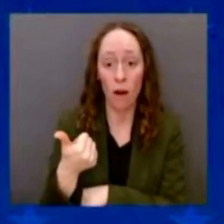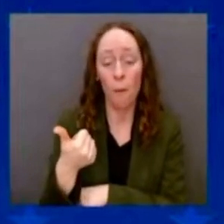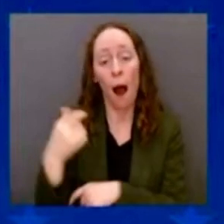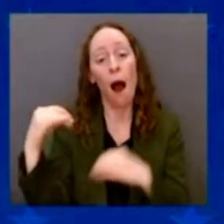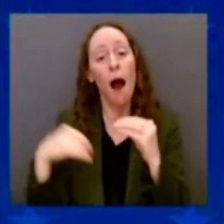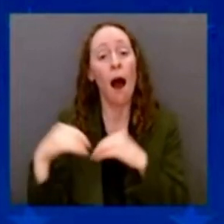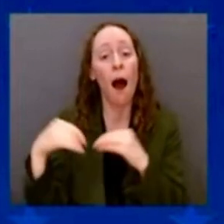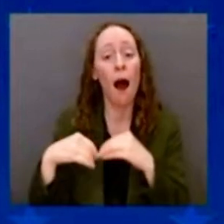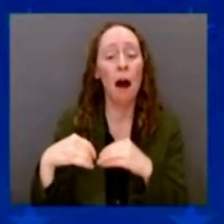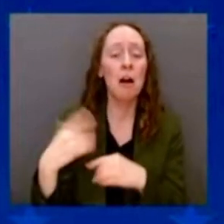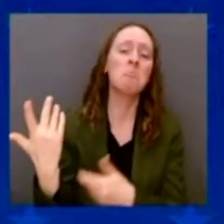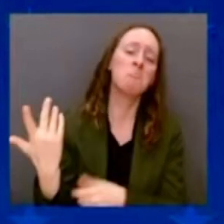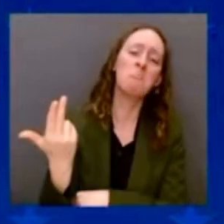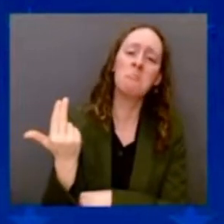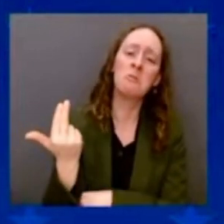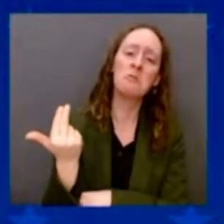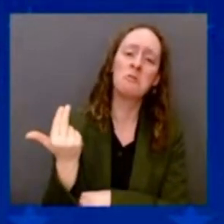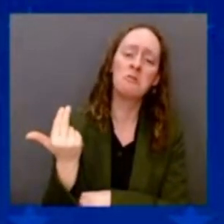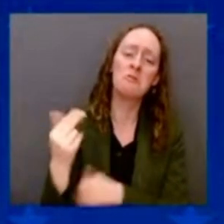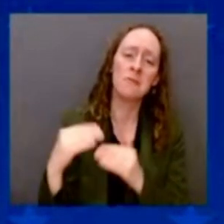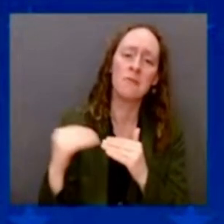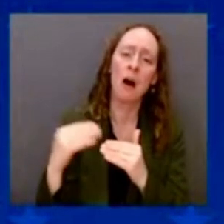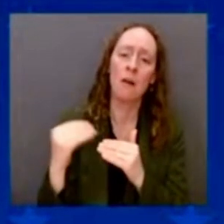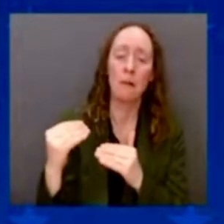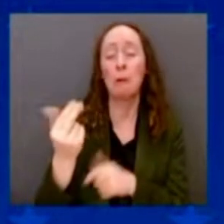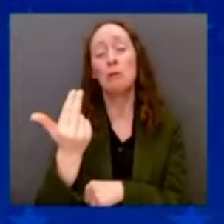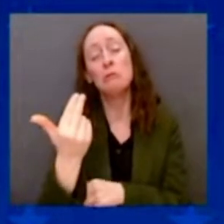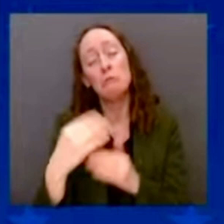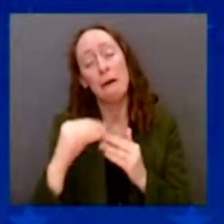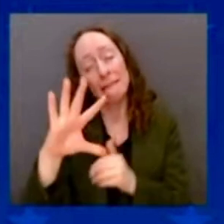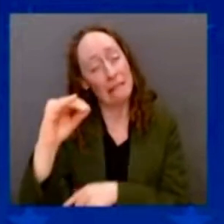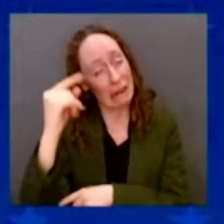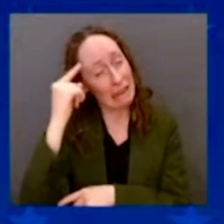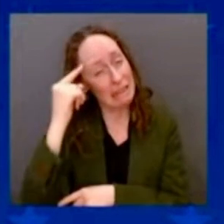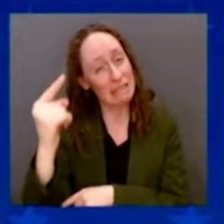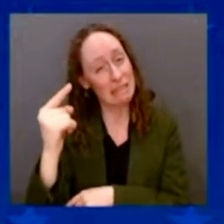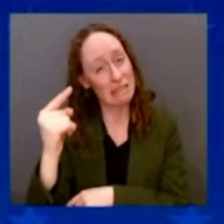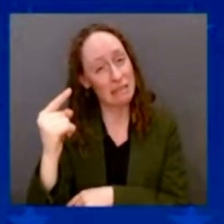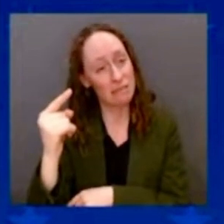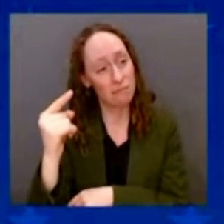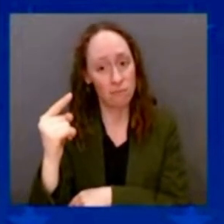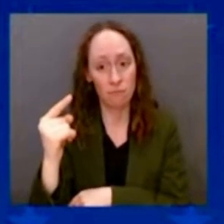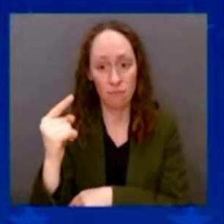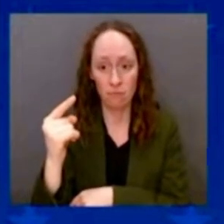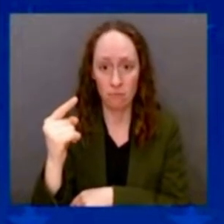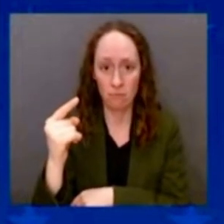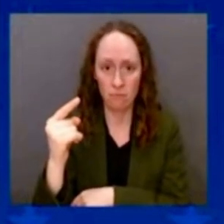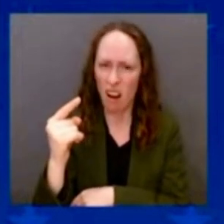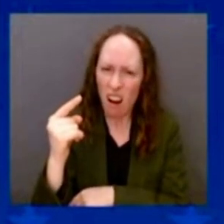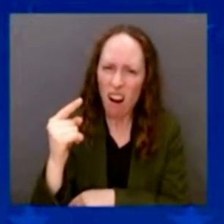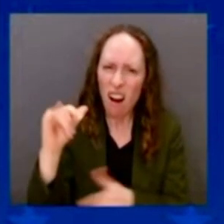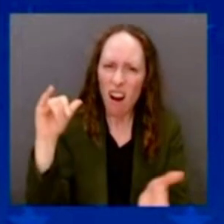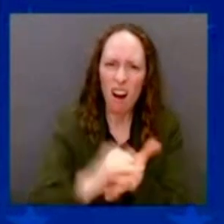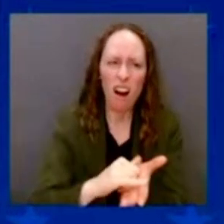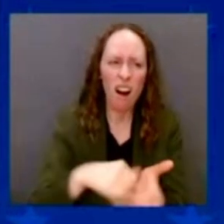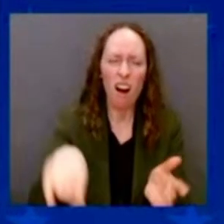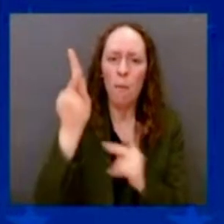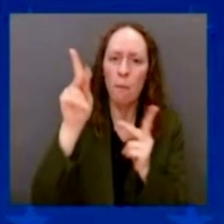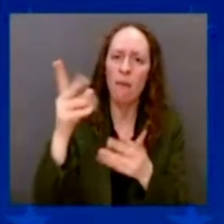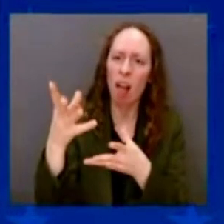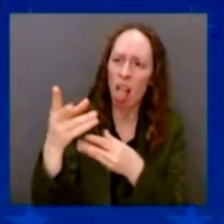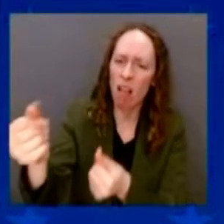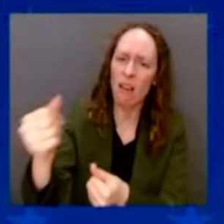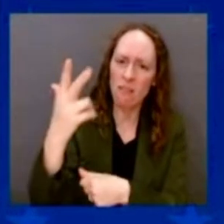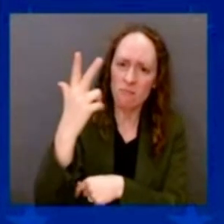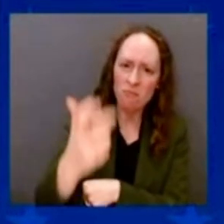And charging the kind of money they charge? Well, guess what? Guess what? It's Now we've lowered